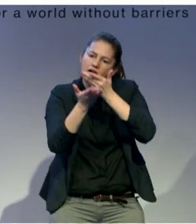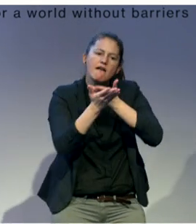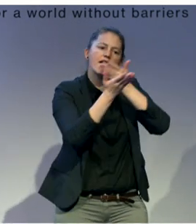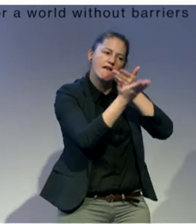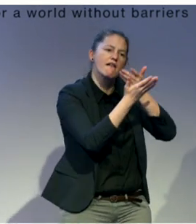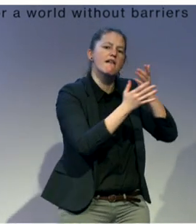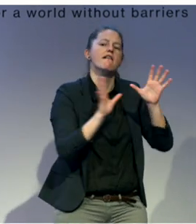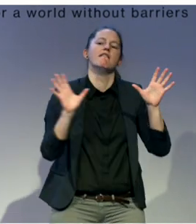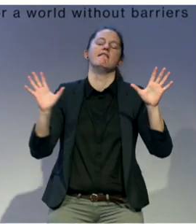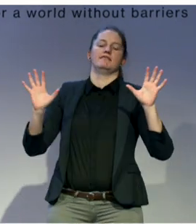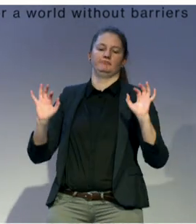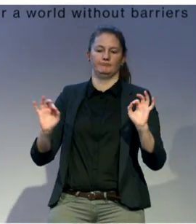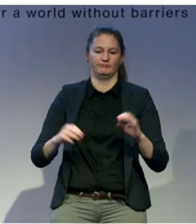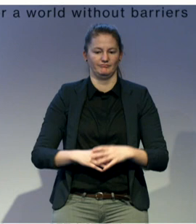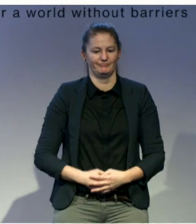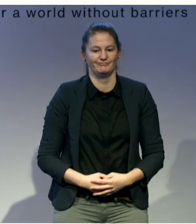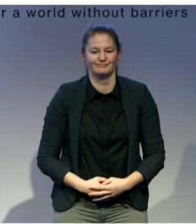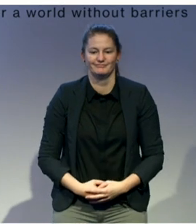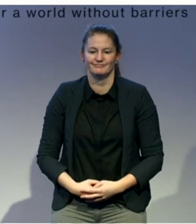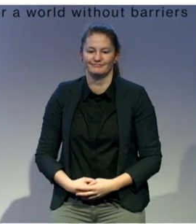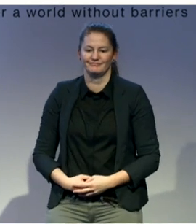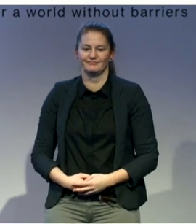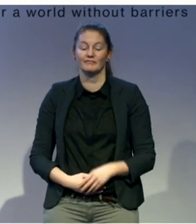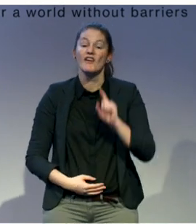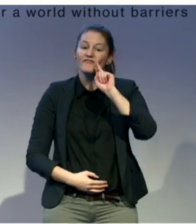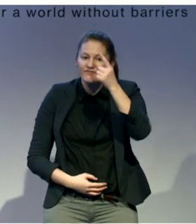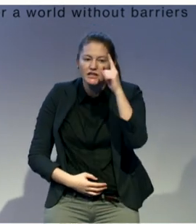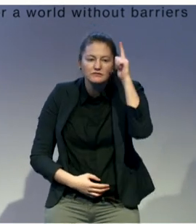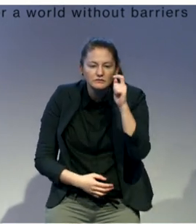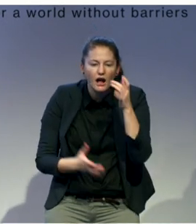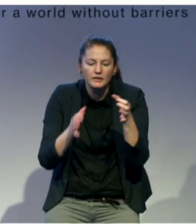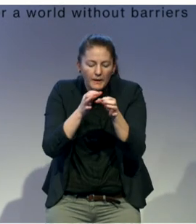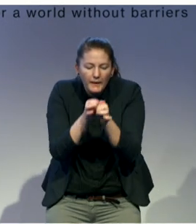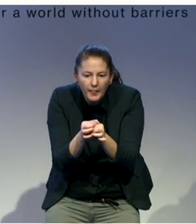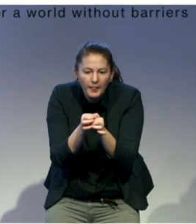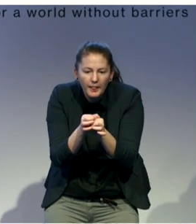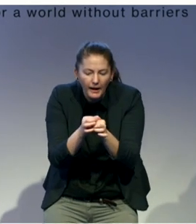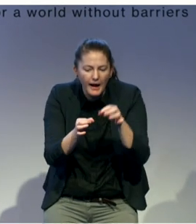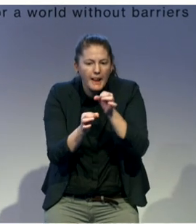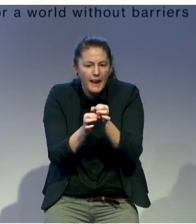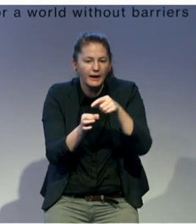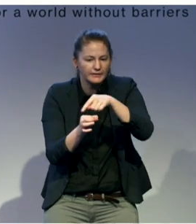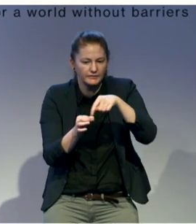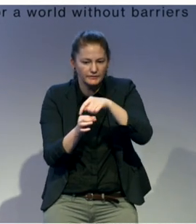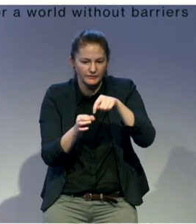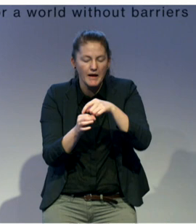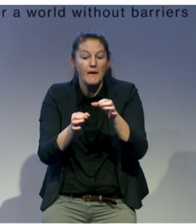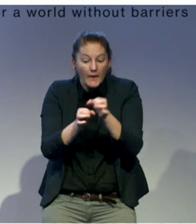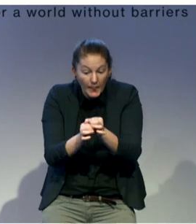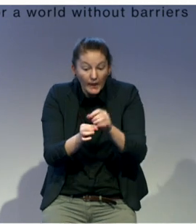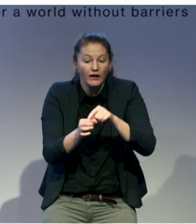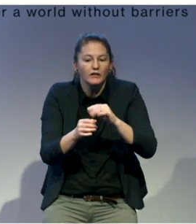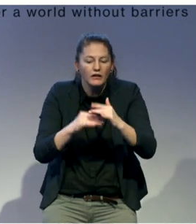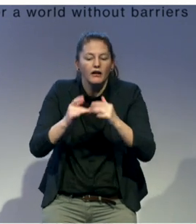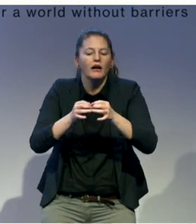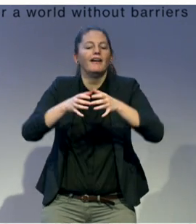approach that looks both at micro levels, at the local levels, as well as macro levels. The space that is often most easy to